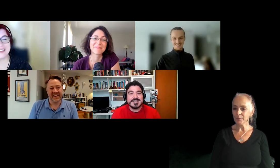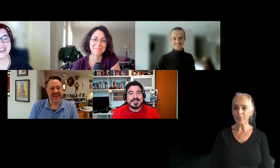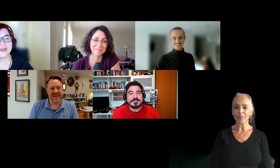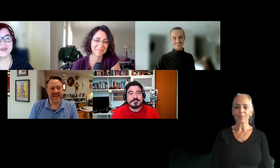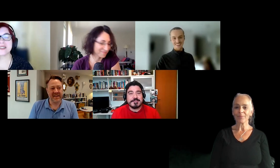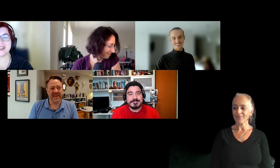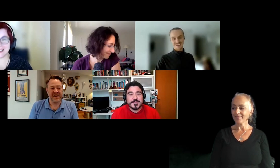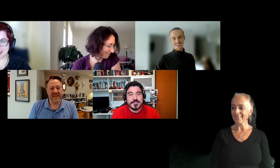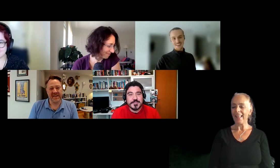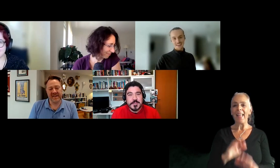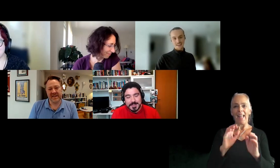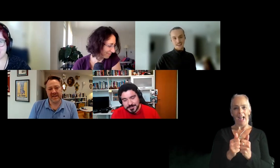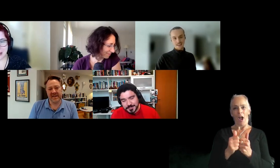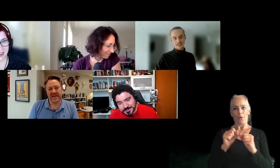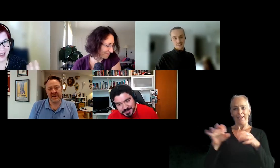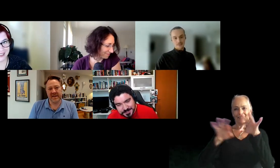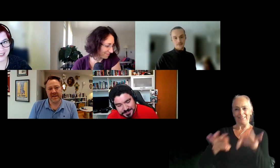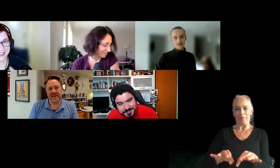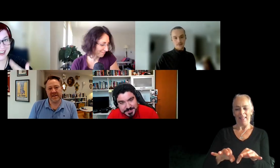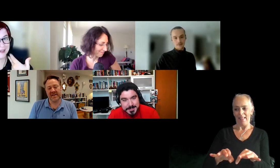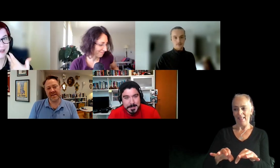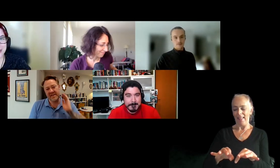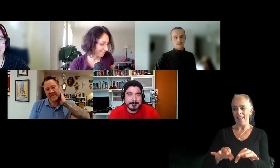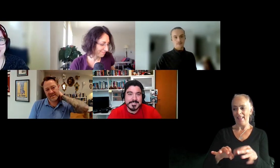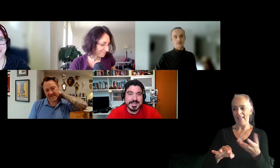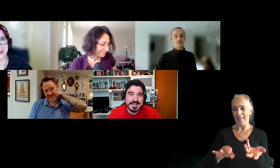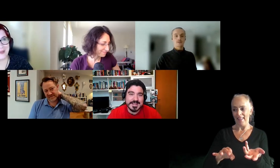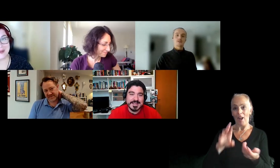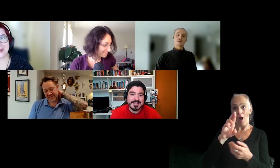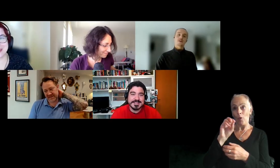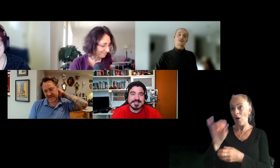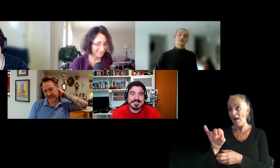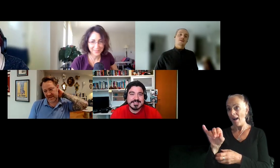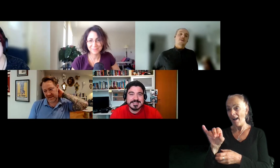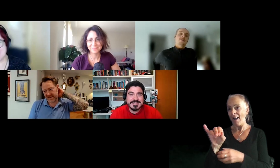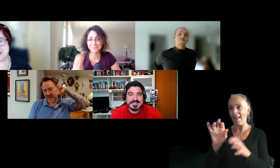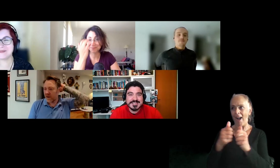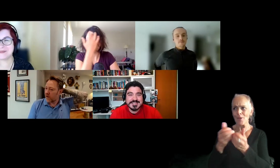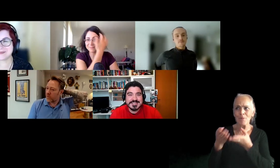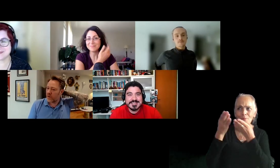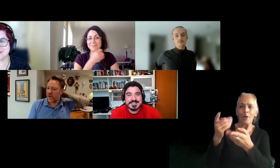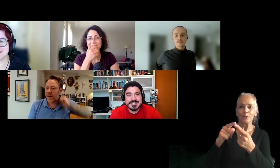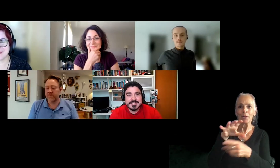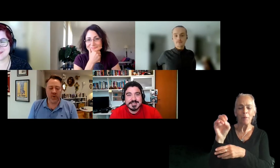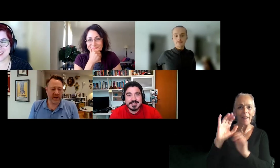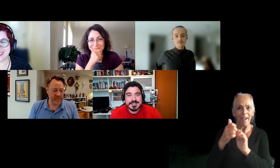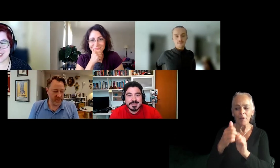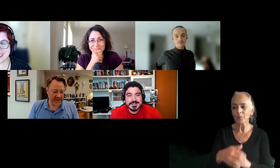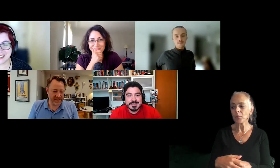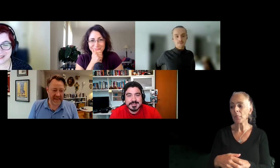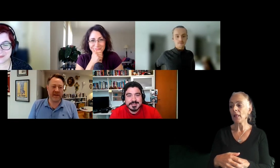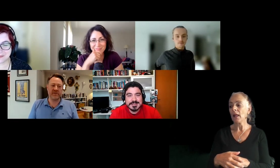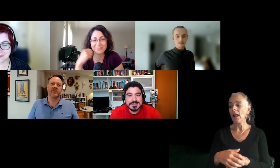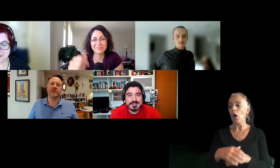But how to explain that to them, like our eyes, like, how do you propose that to a company? Well, I'm working on